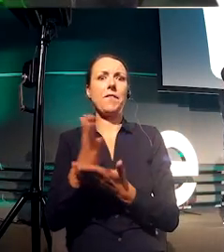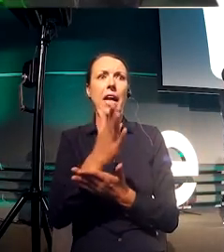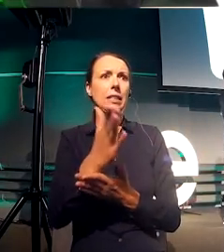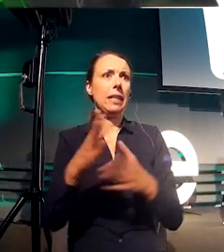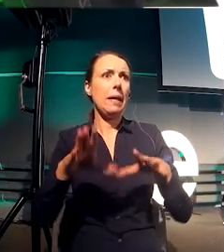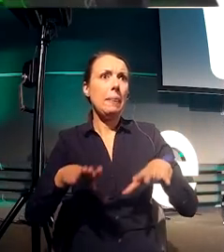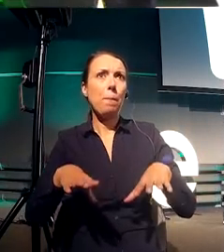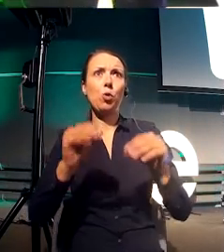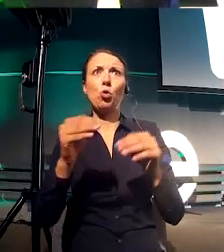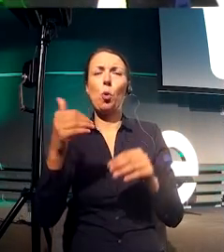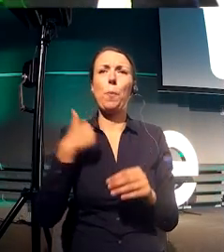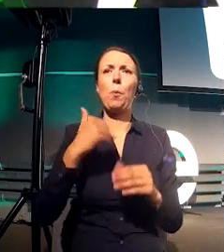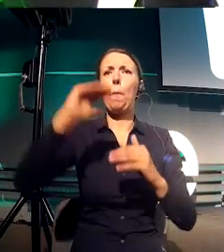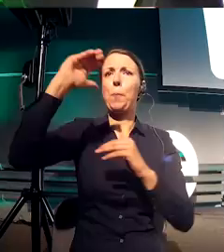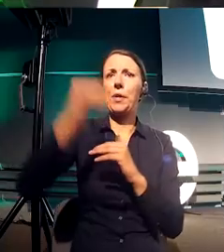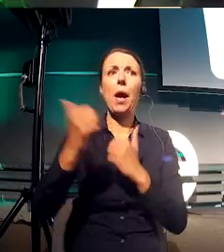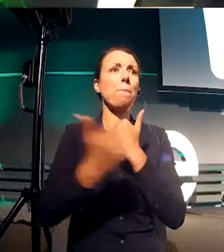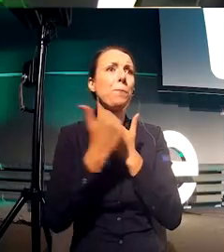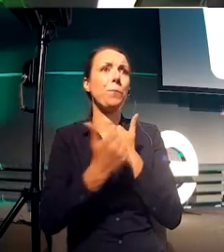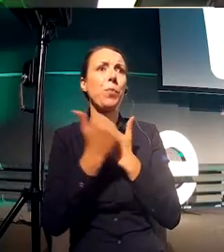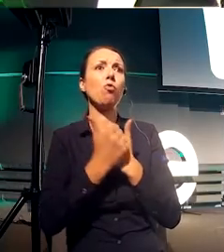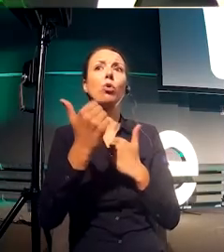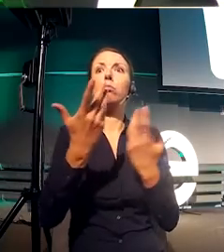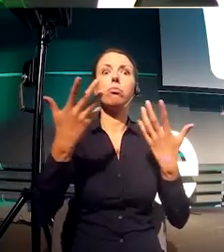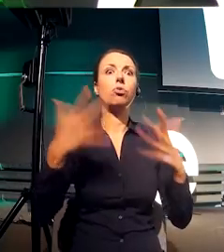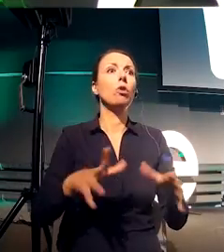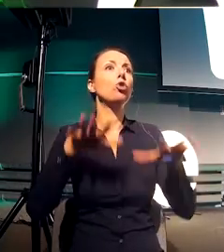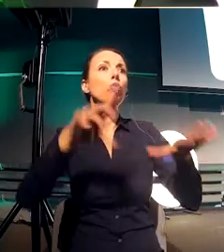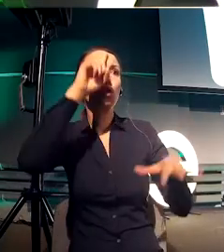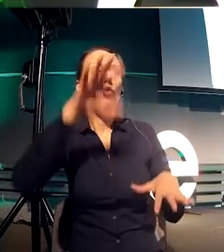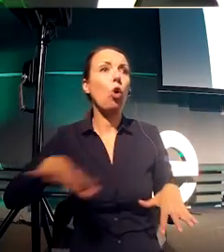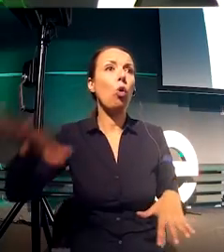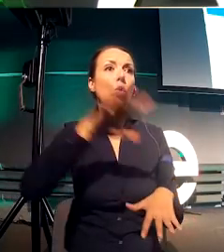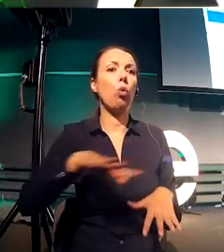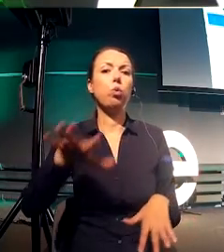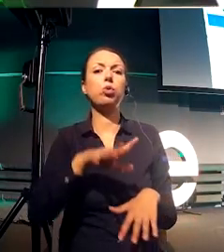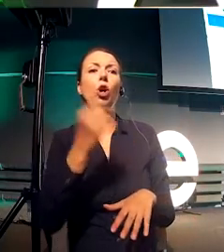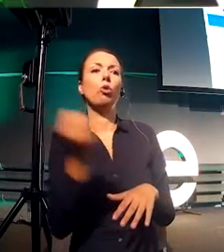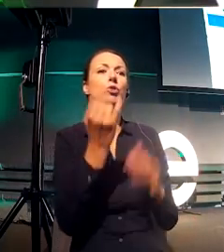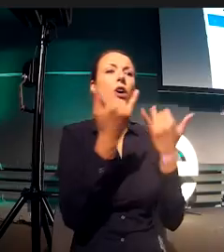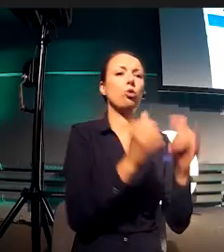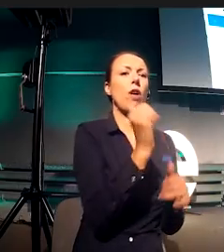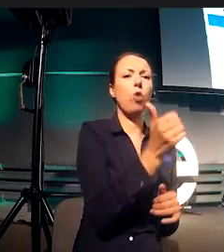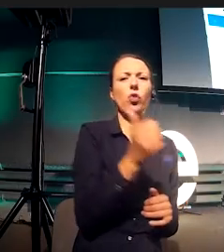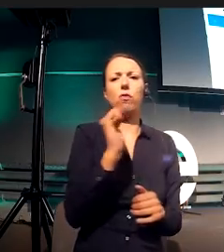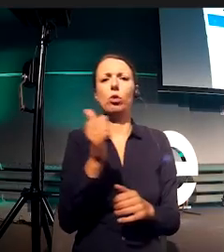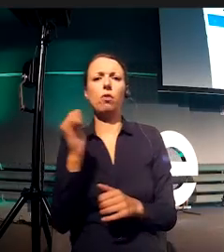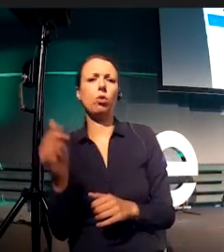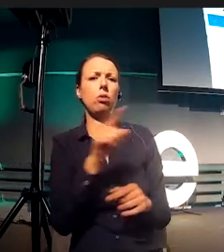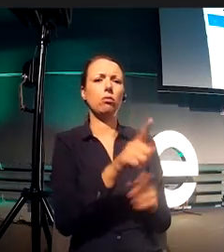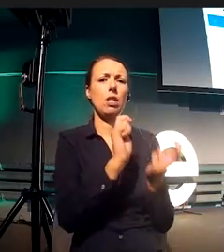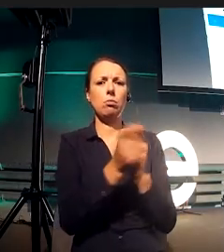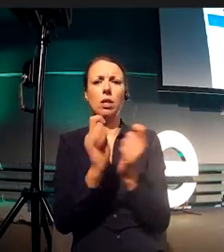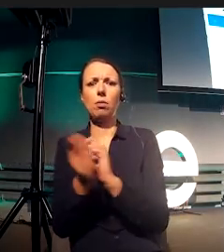were jumping between apps. As soon as we cleaned it up, and we had it at the bottom with three different actions, you see a huge